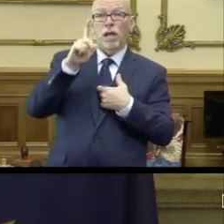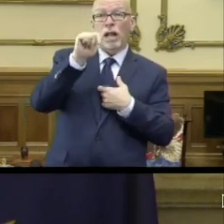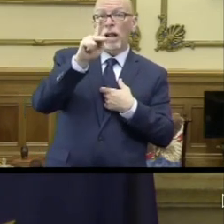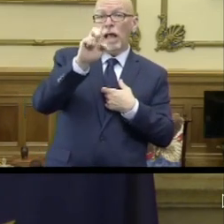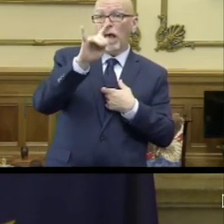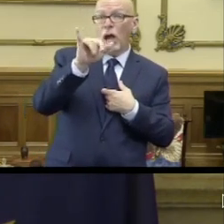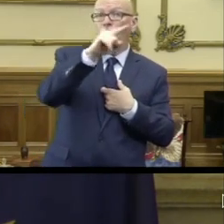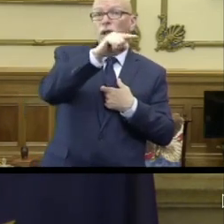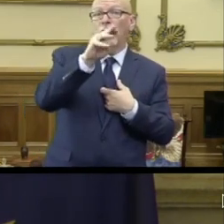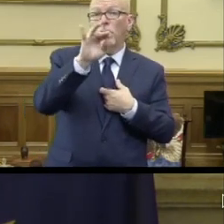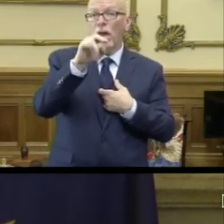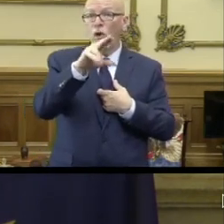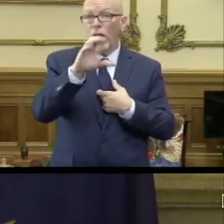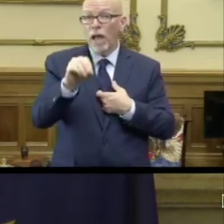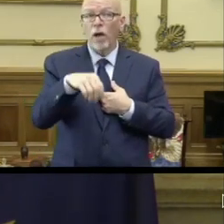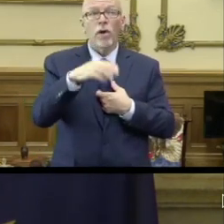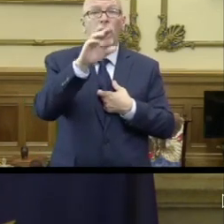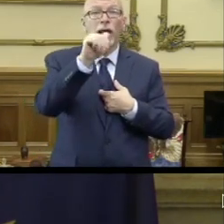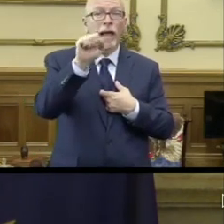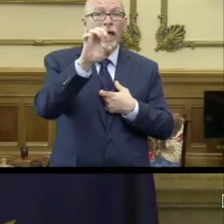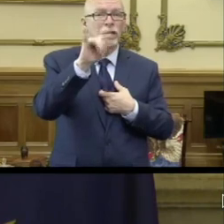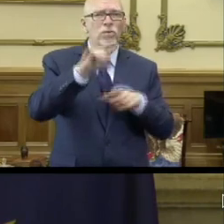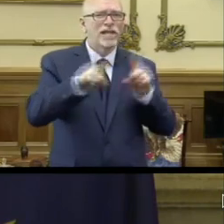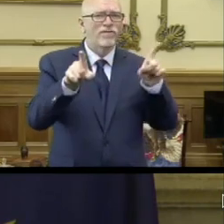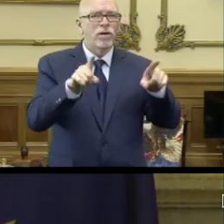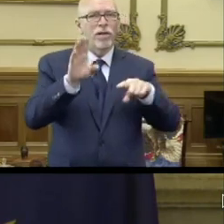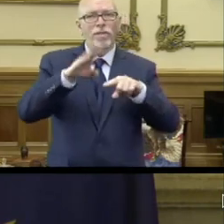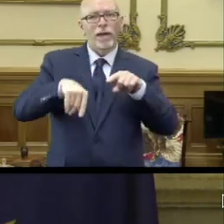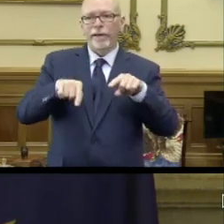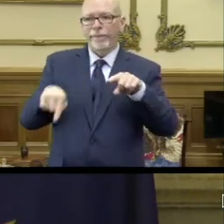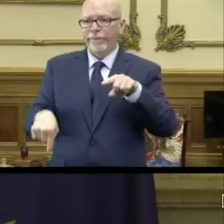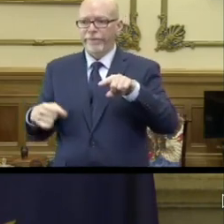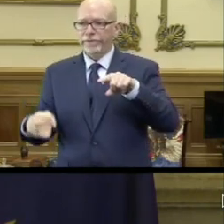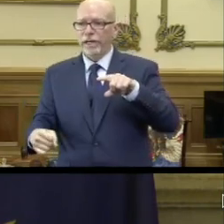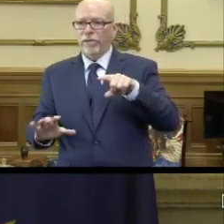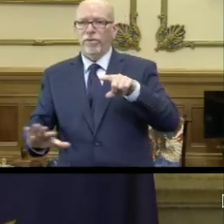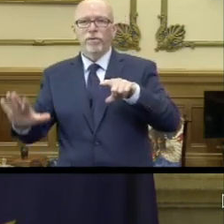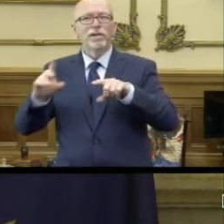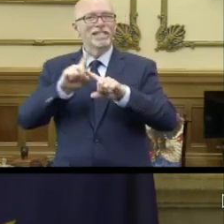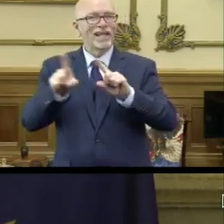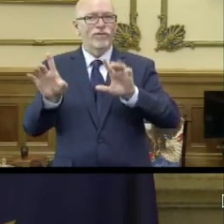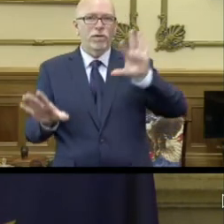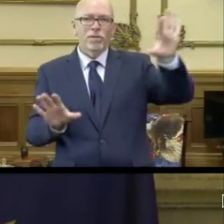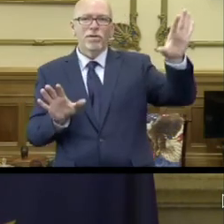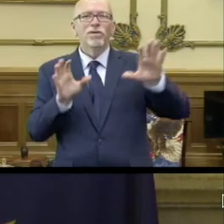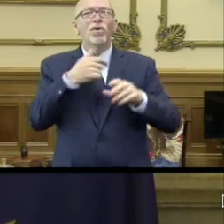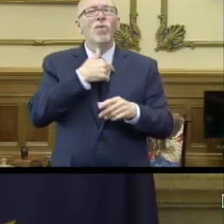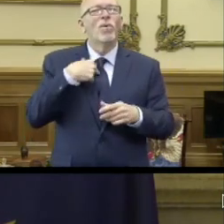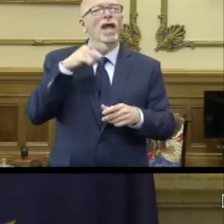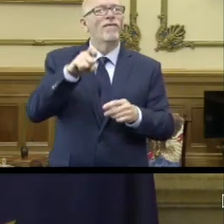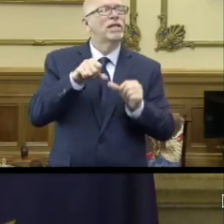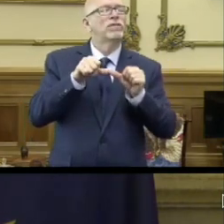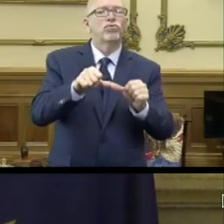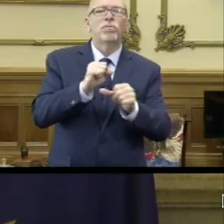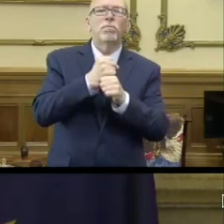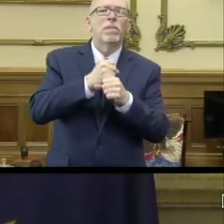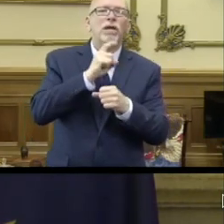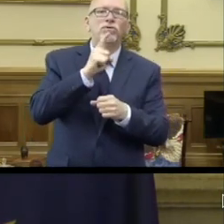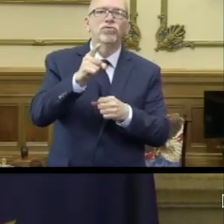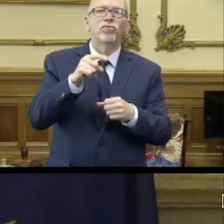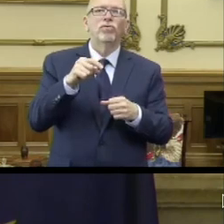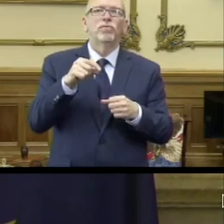or Marion County or Cass County, as is across the river or across one of our borders. So we'll continue to make sure that